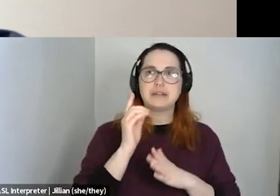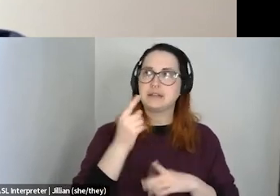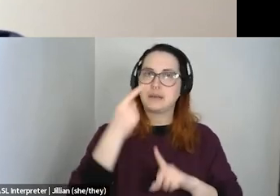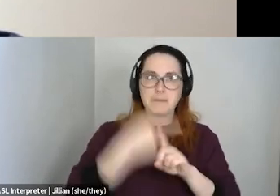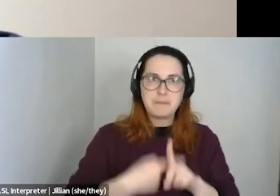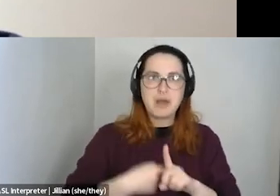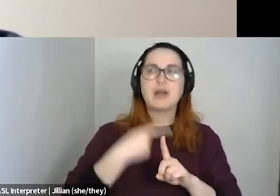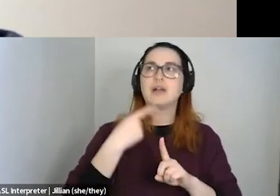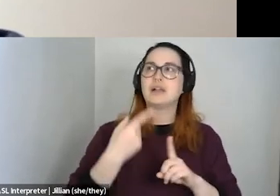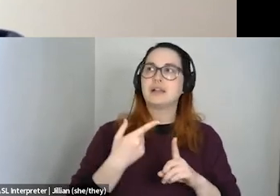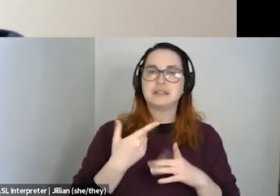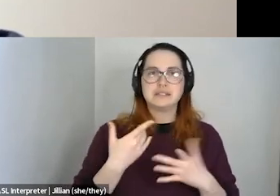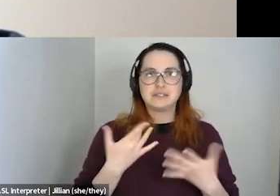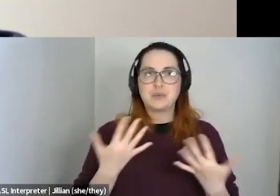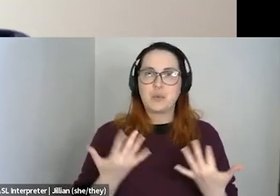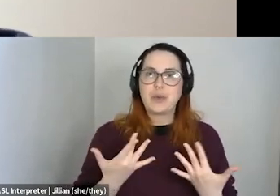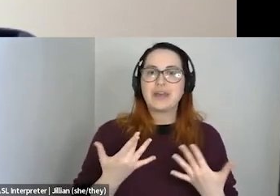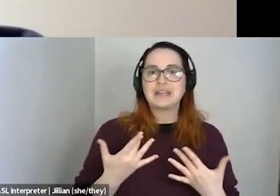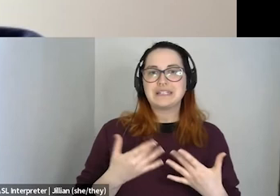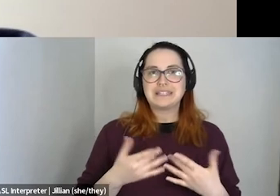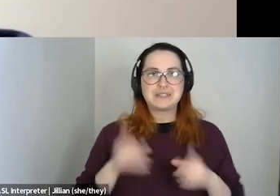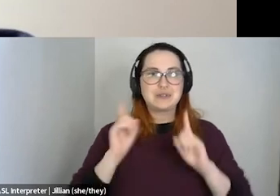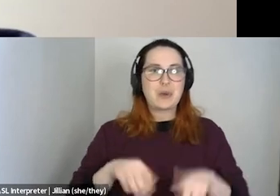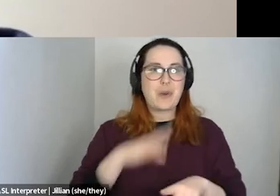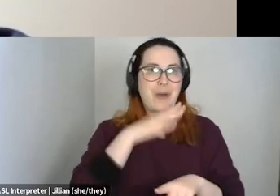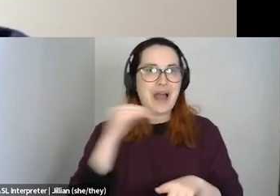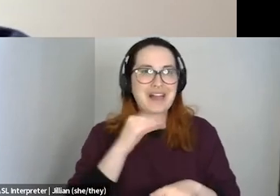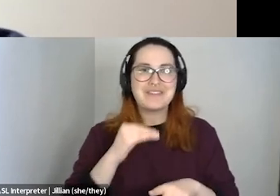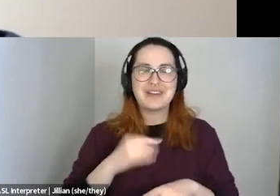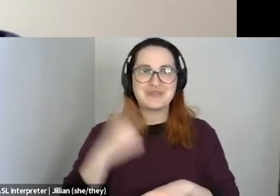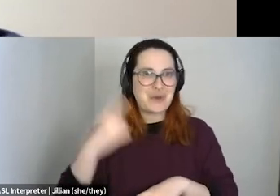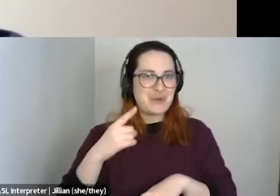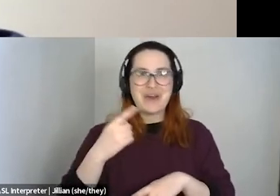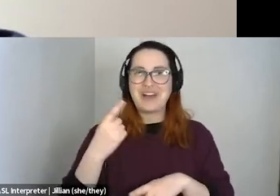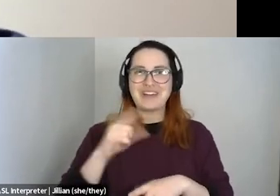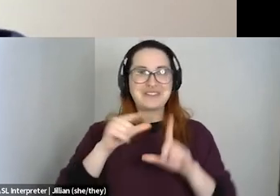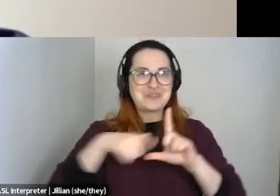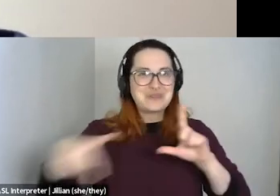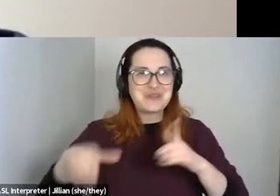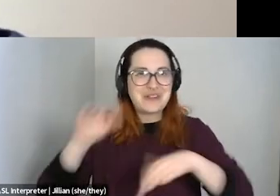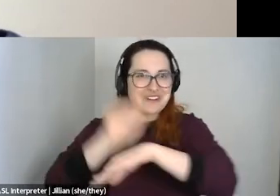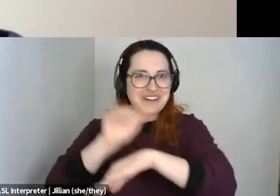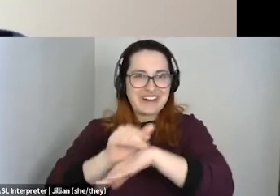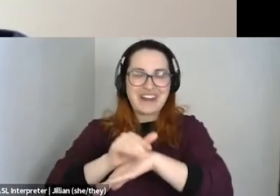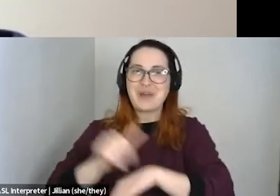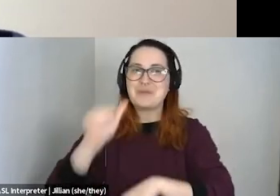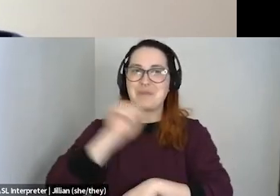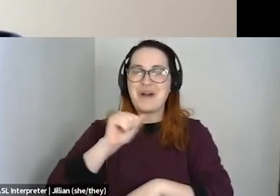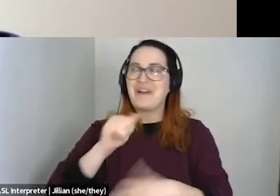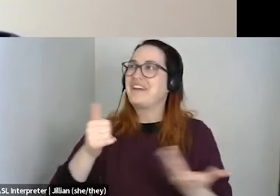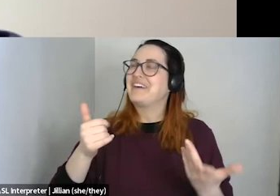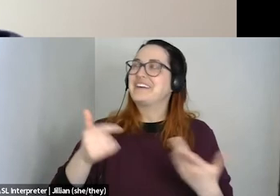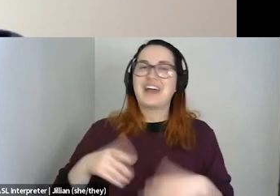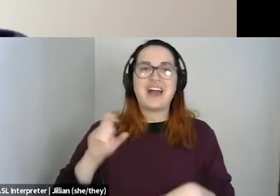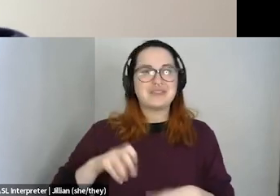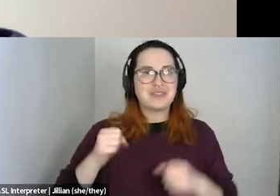to like, sort of like one, you know, queer night at a bar that happened, like driving all the way back at two in the morning, you